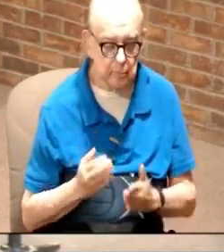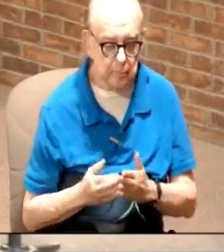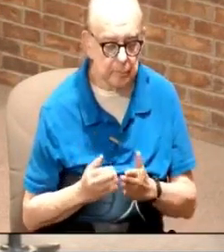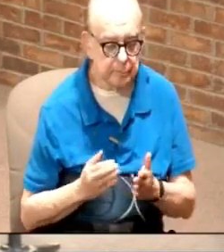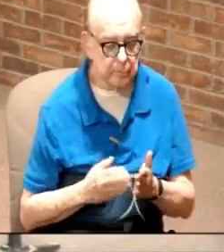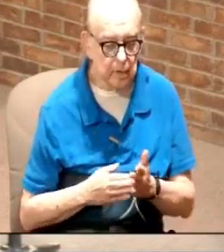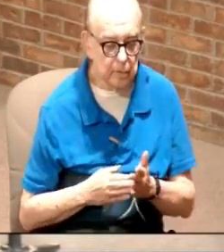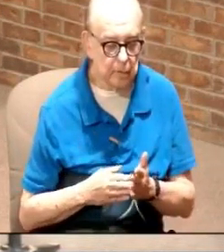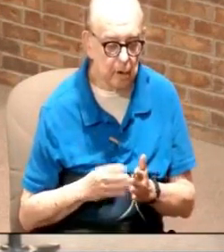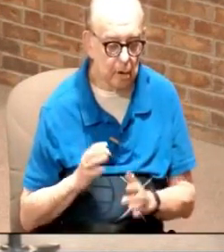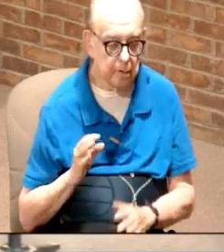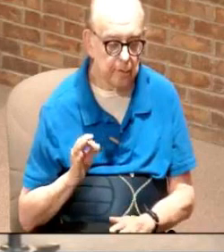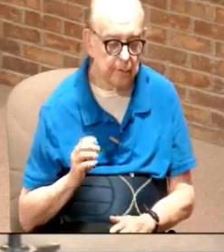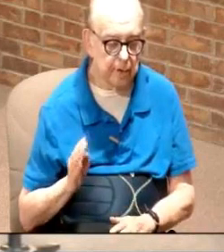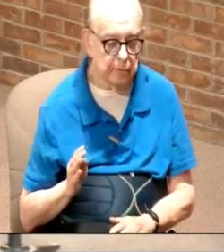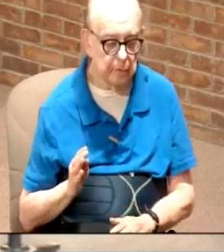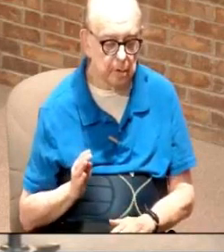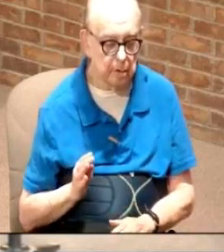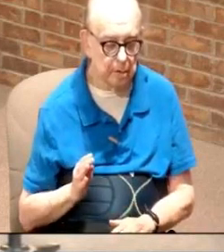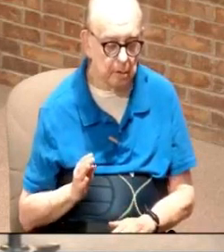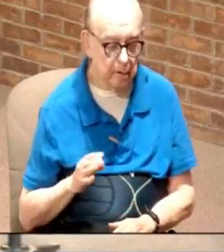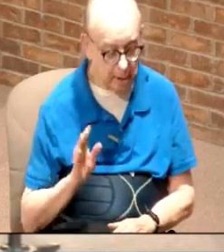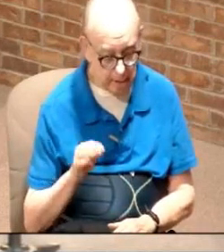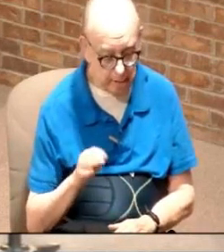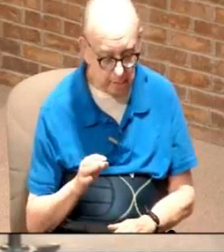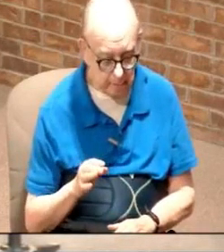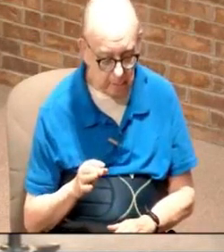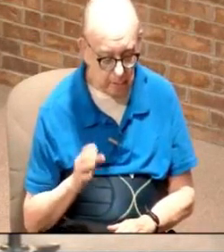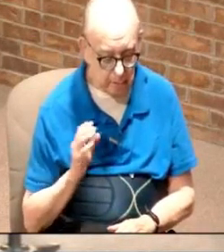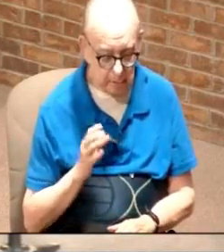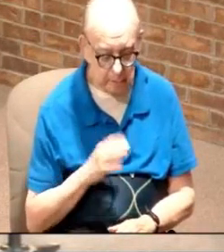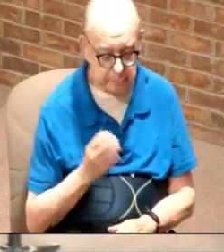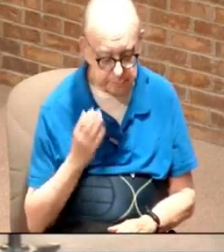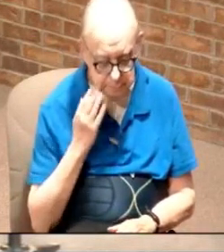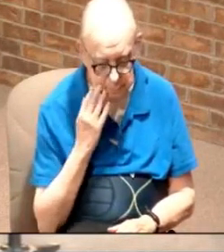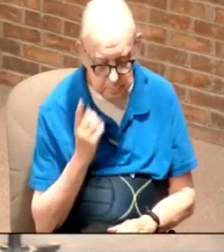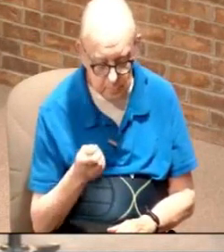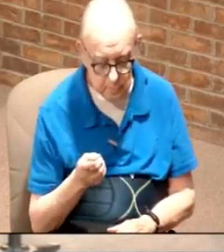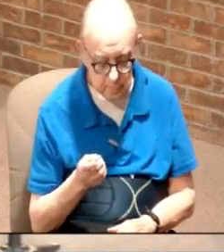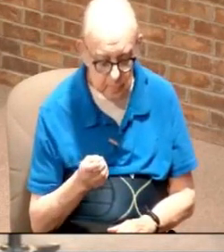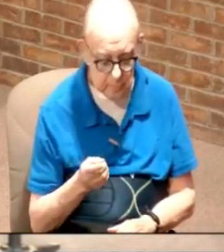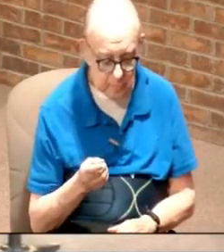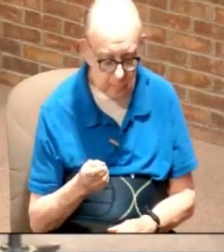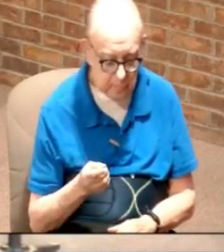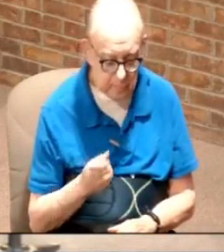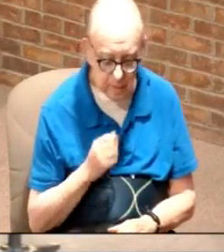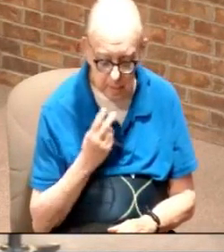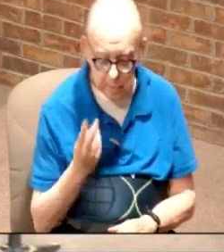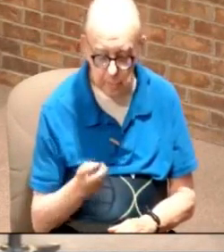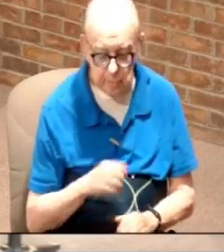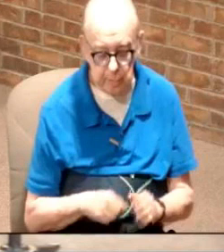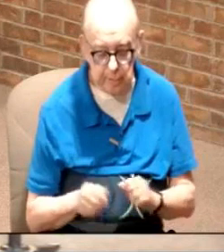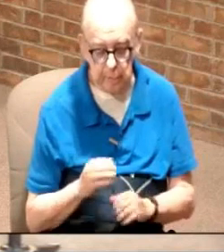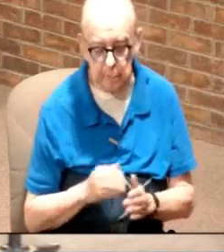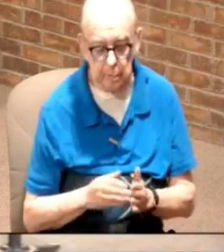of Facebook hey Chuck I I know we don't see each other anymore